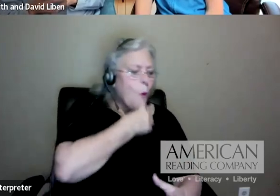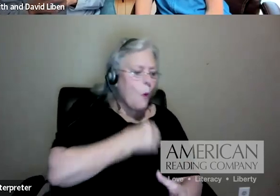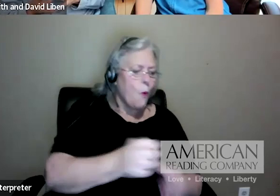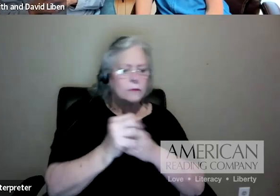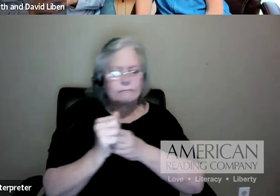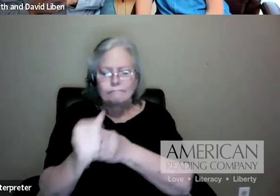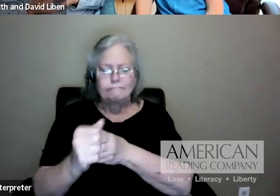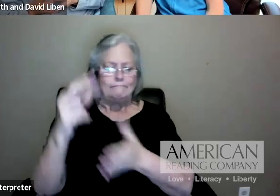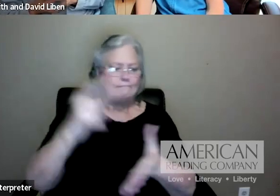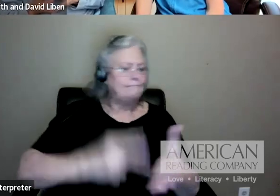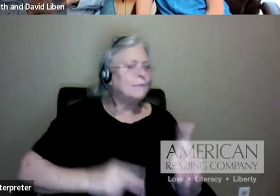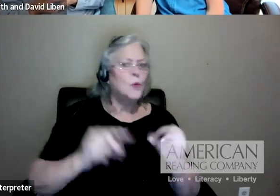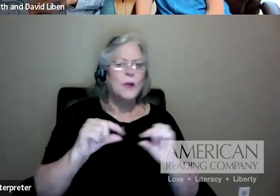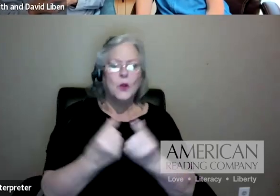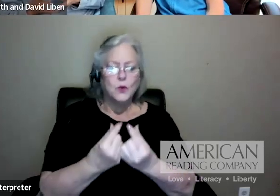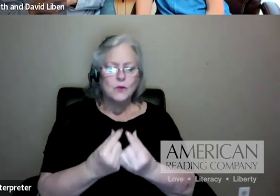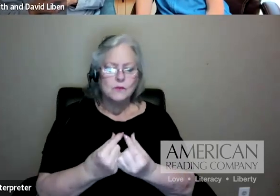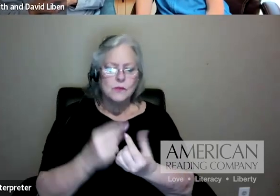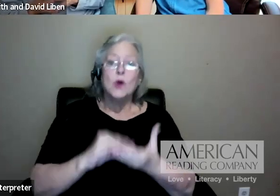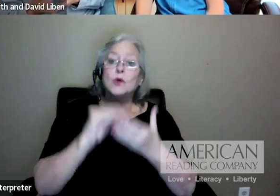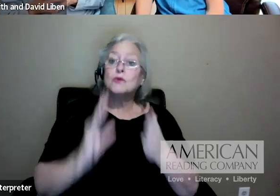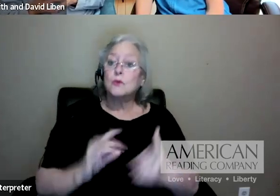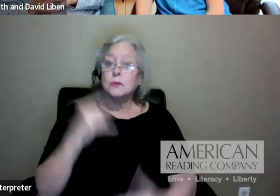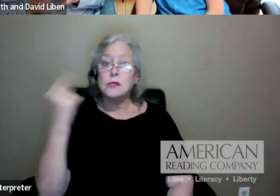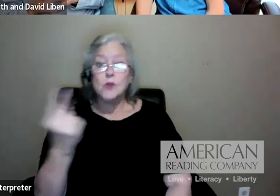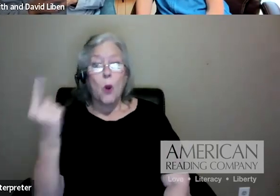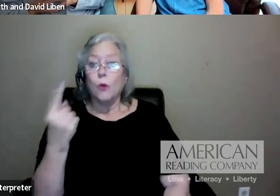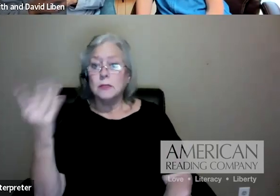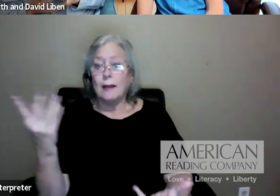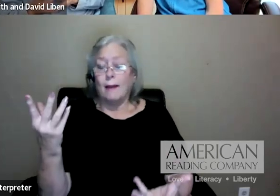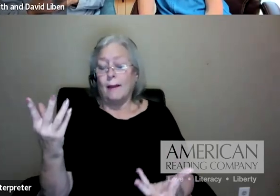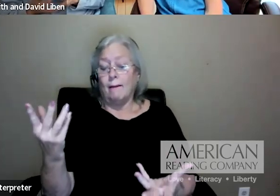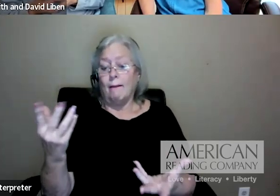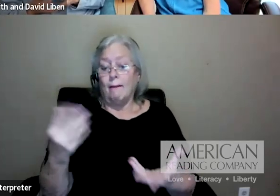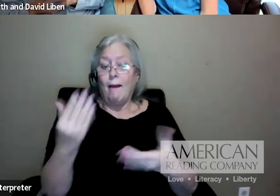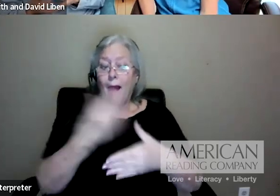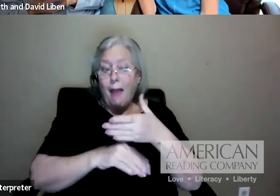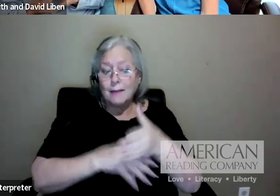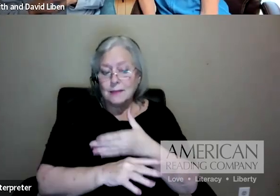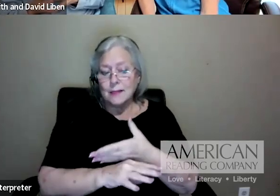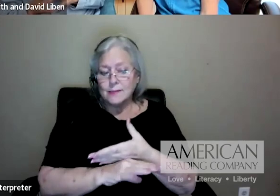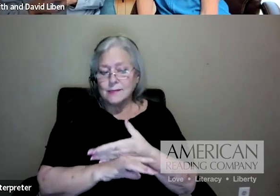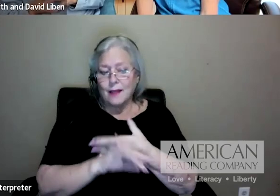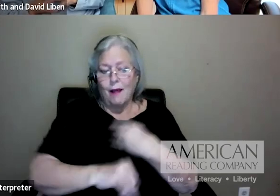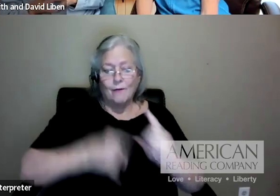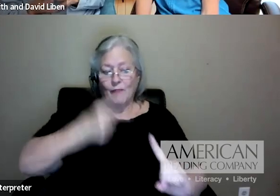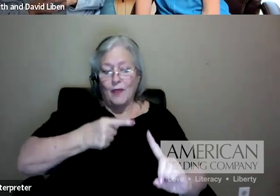only had access to whatever level they were at. And that's what we're really talking about here.